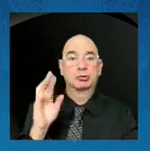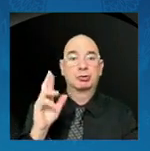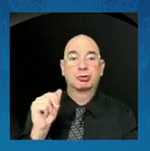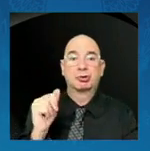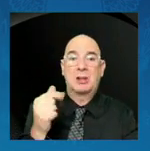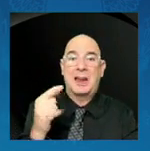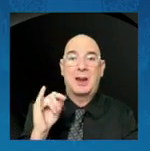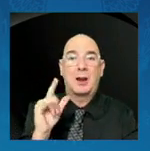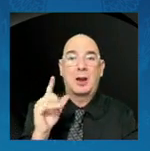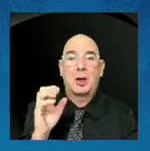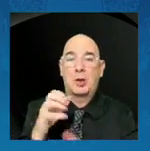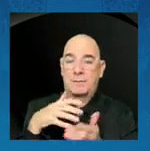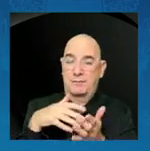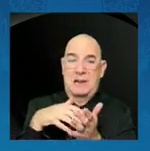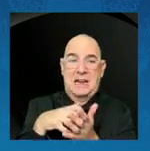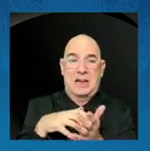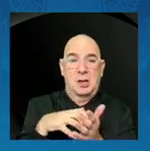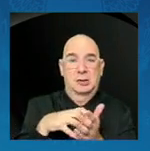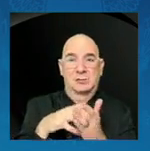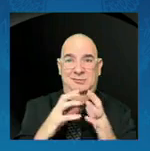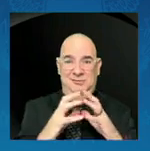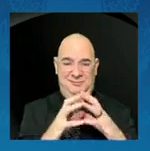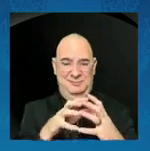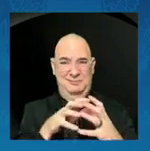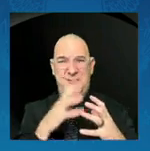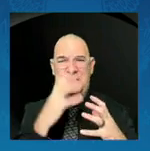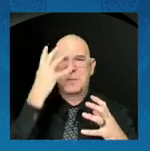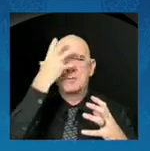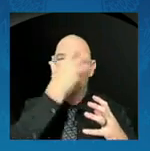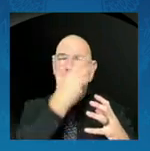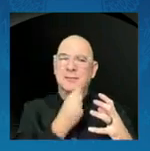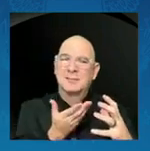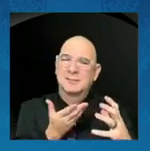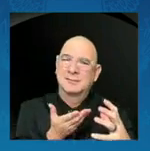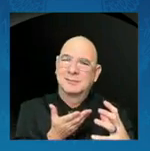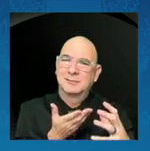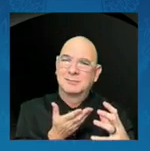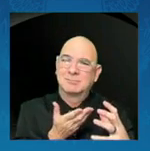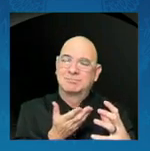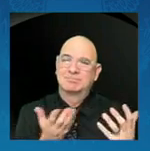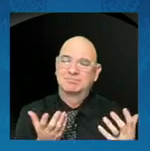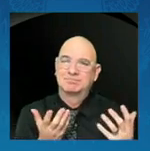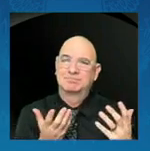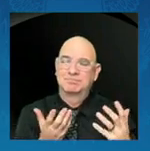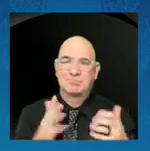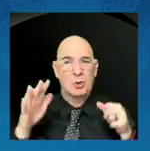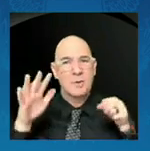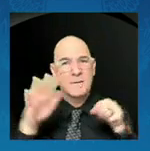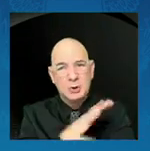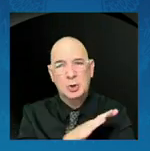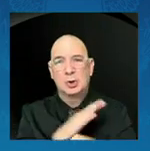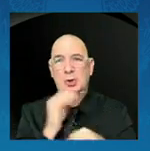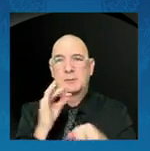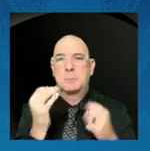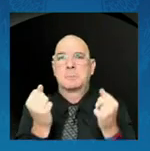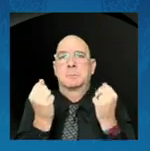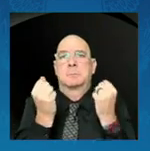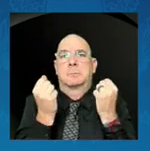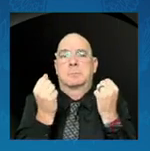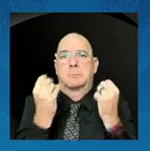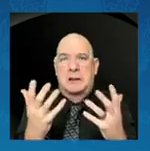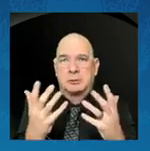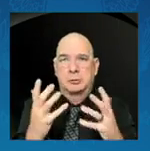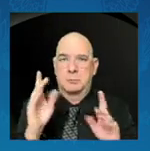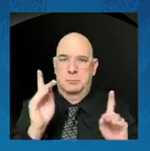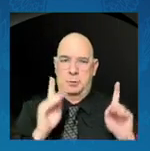Is beautiful. And it is filled. With billions. Of people. Who are at once.